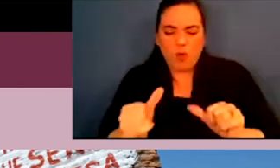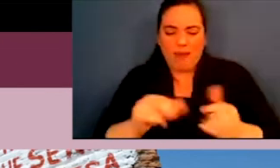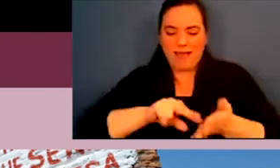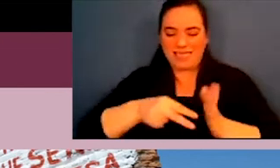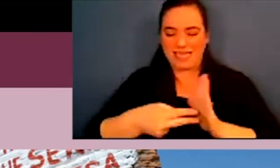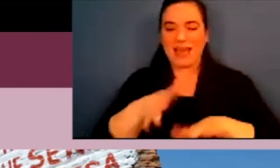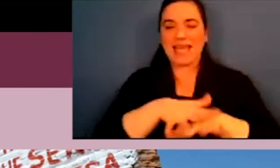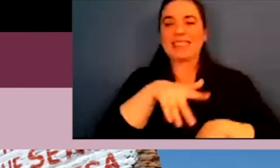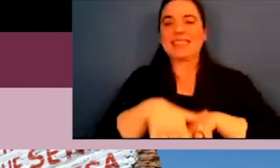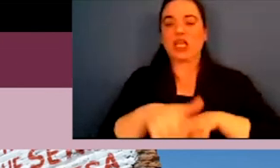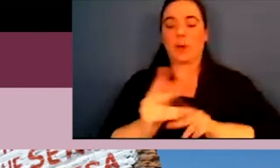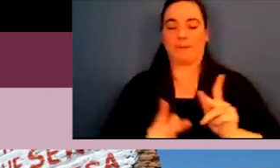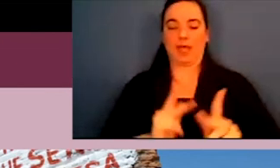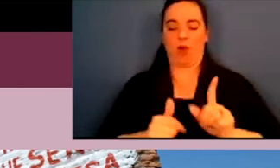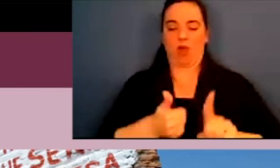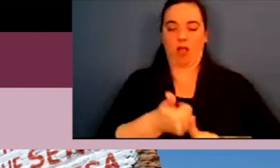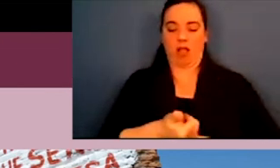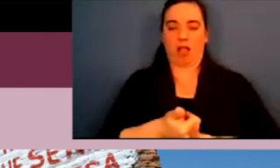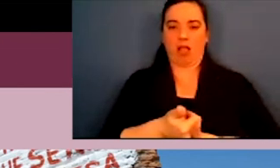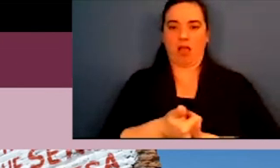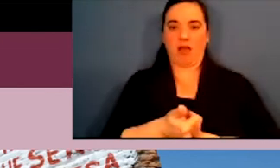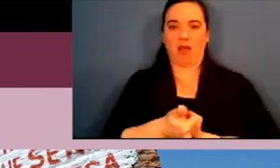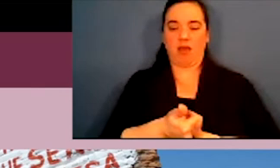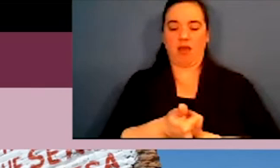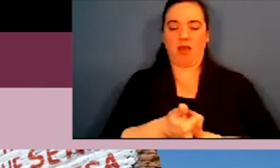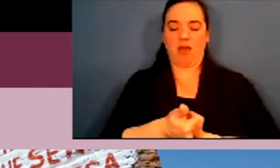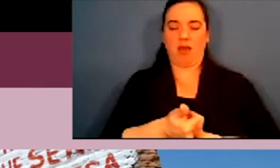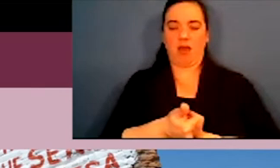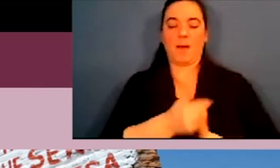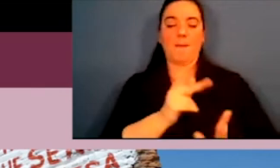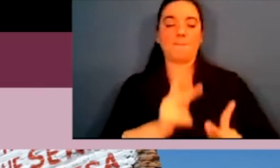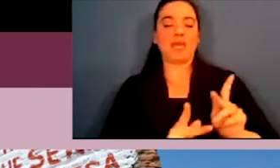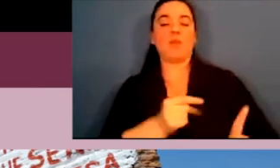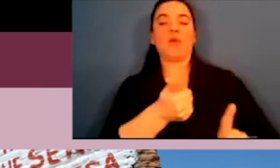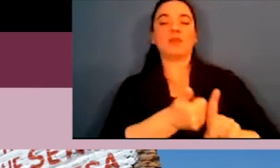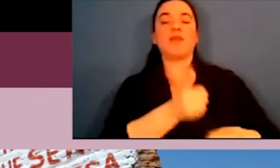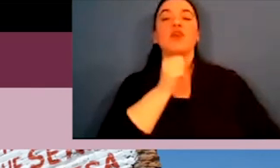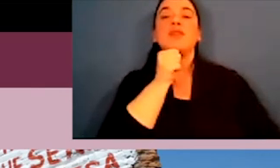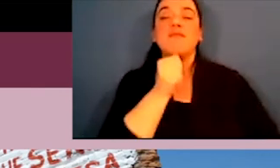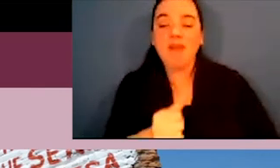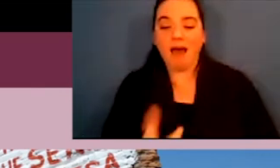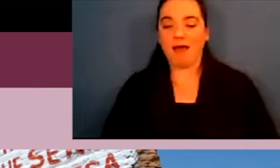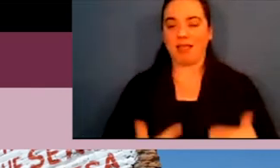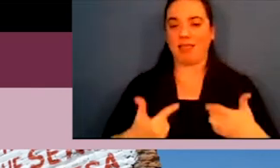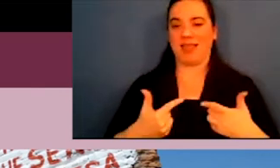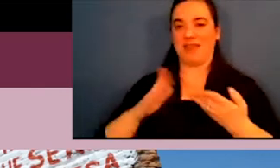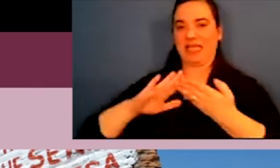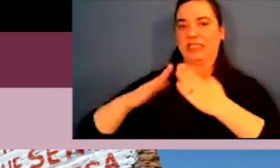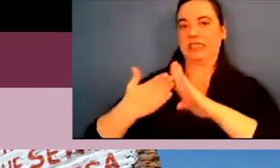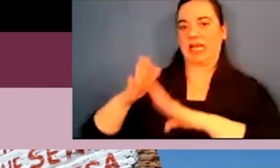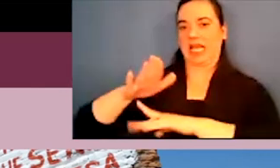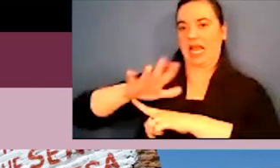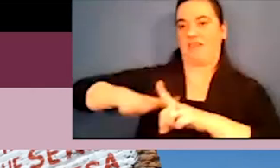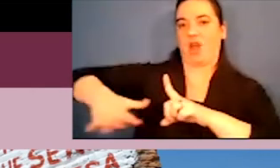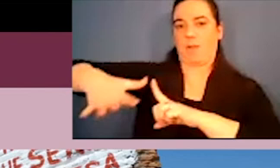there's an attempt to define indigenous people as people who don't live in, um,